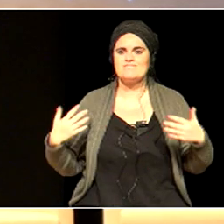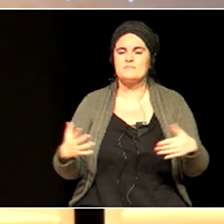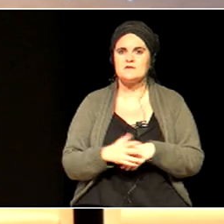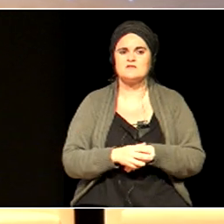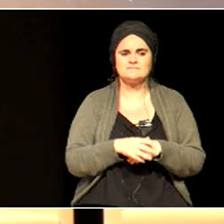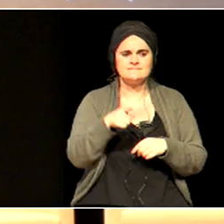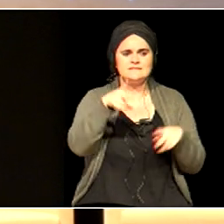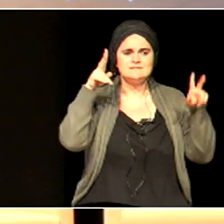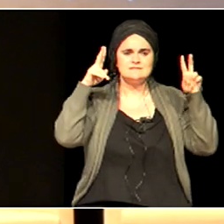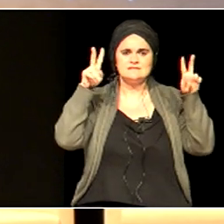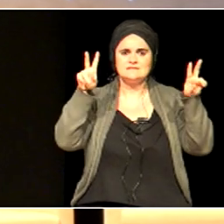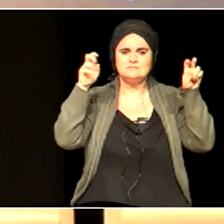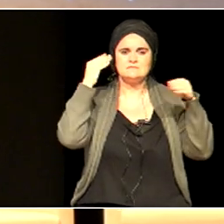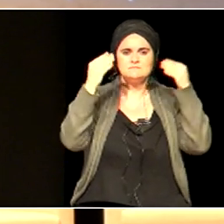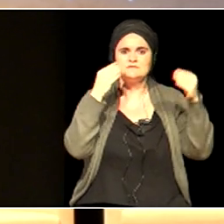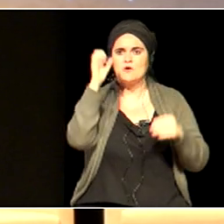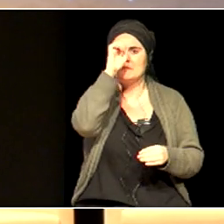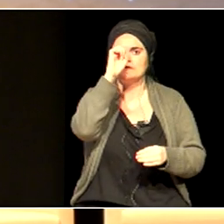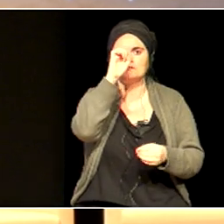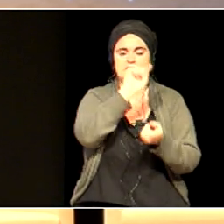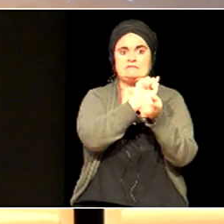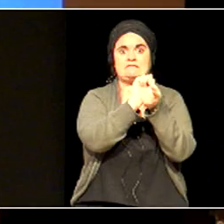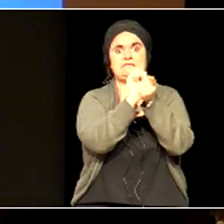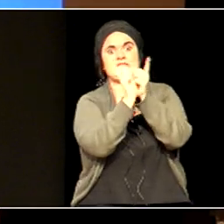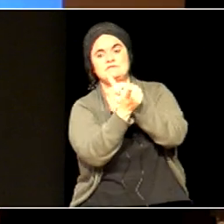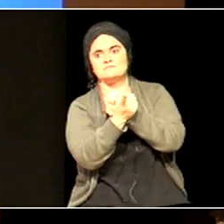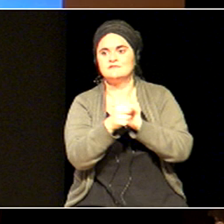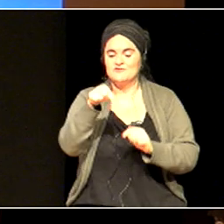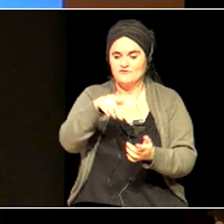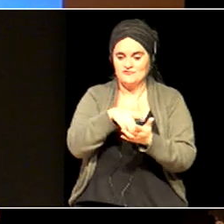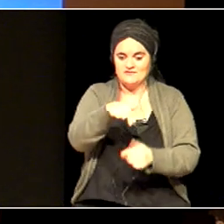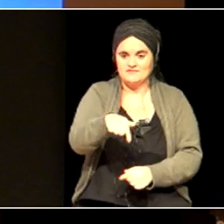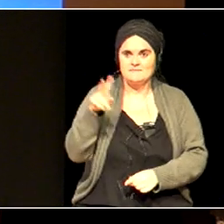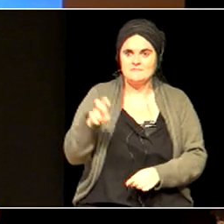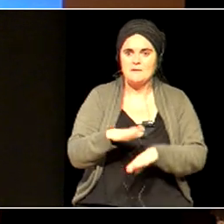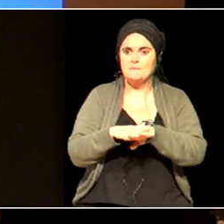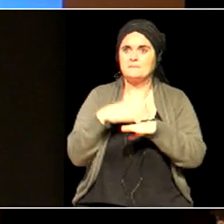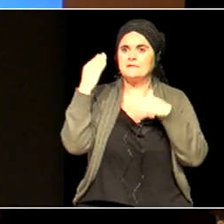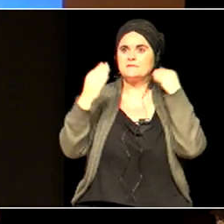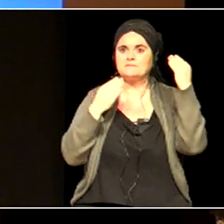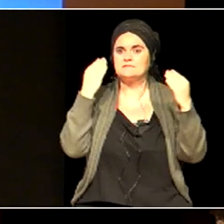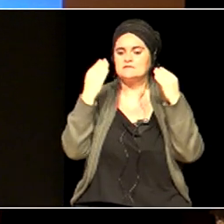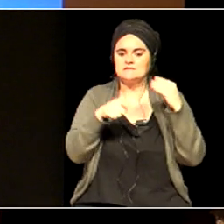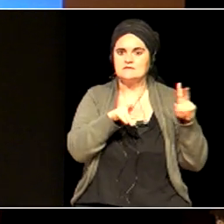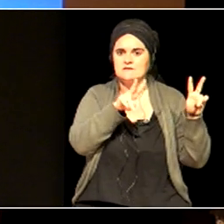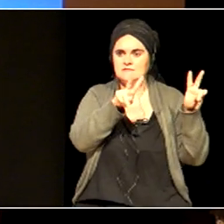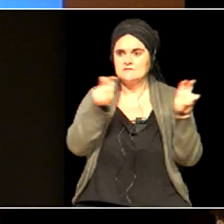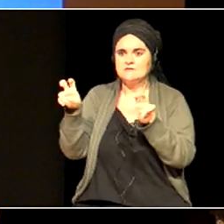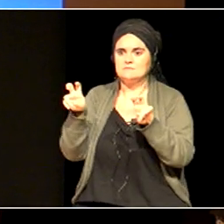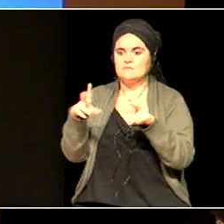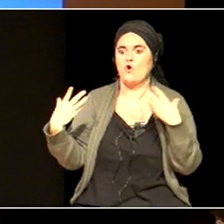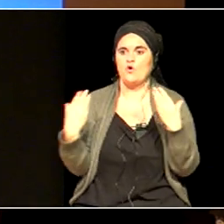and I'm here today to think about these things together. You know how that works,